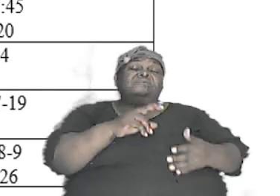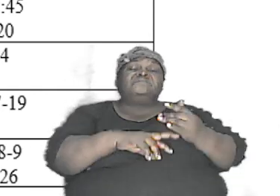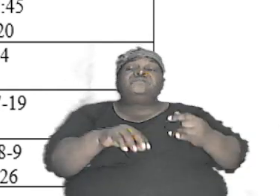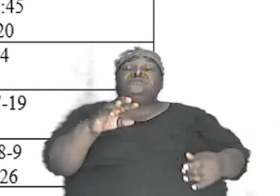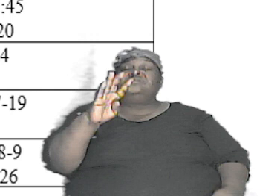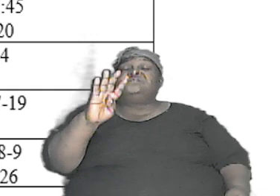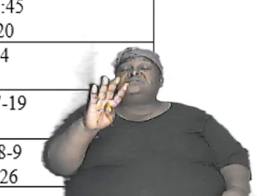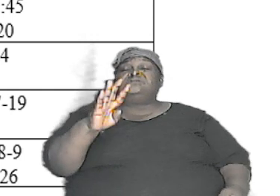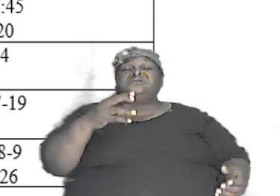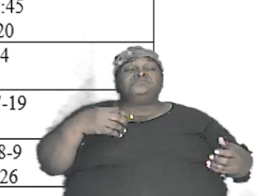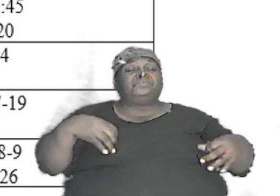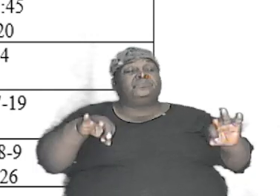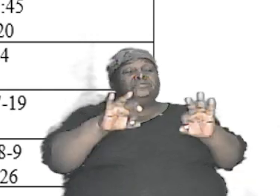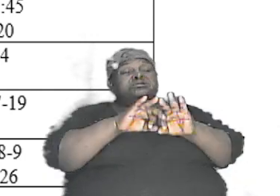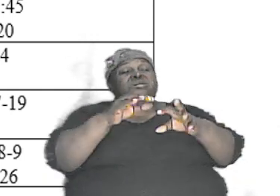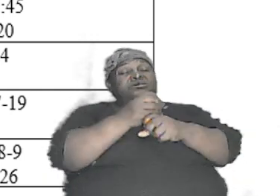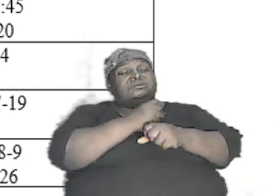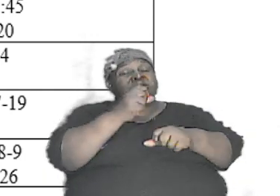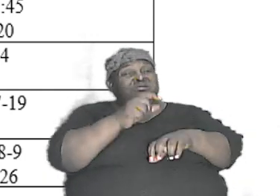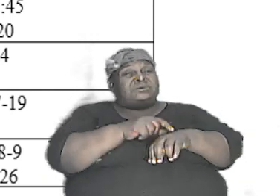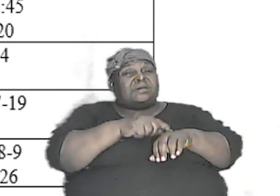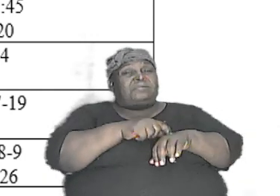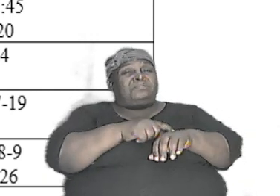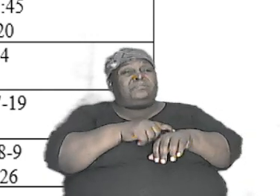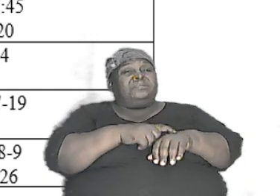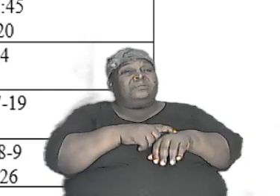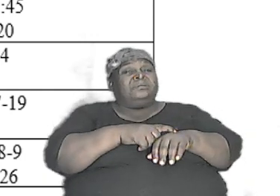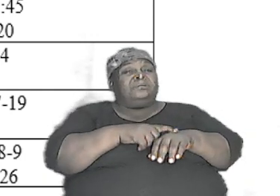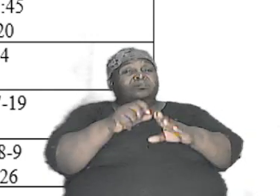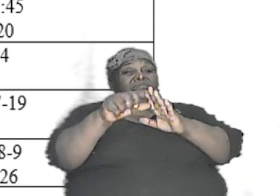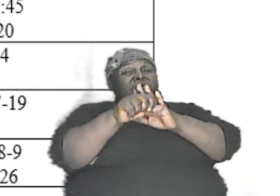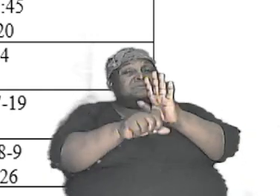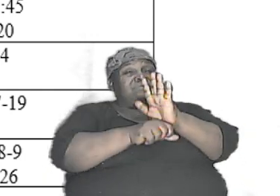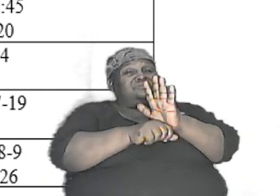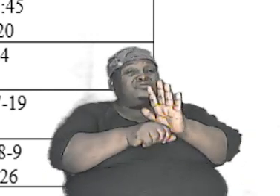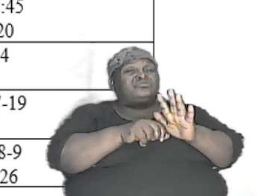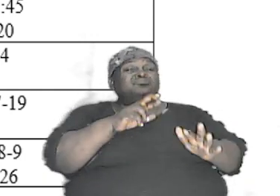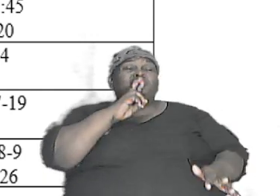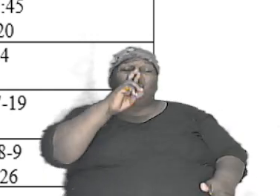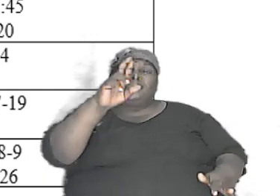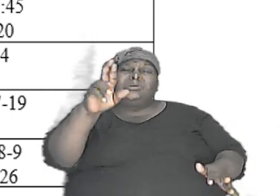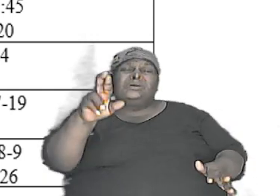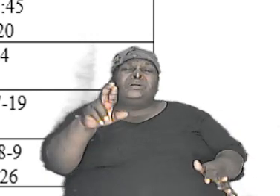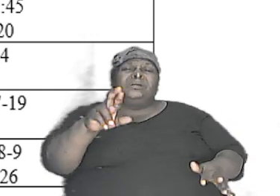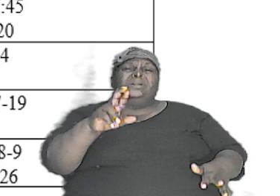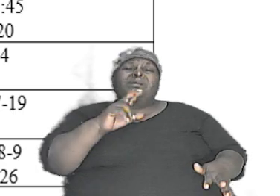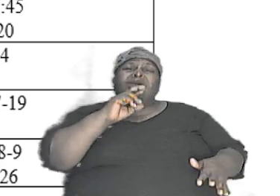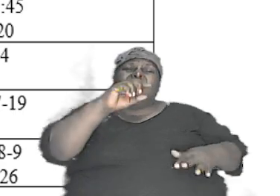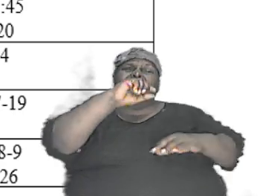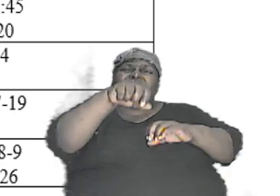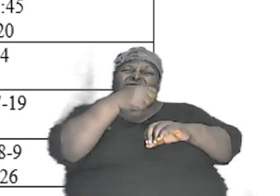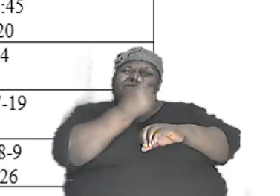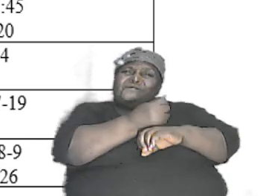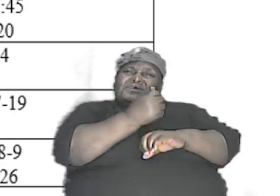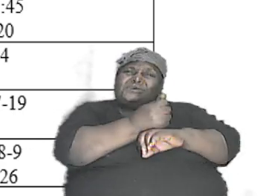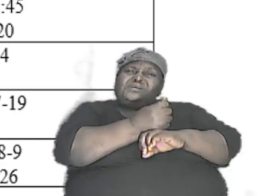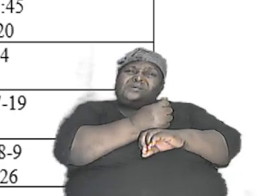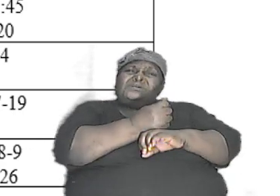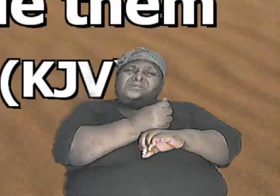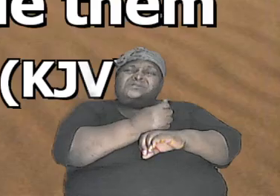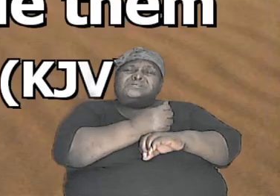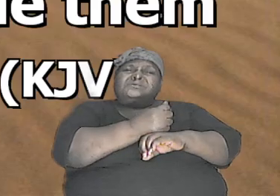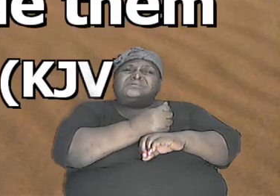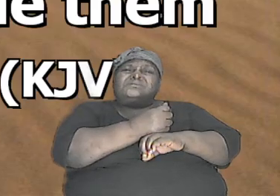it is important that we take the time and look at the scriptures because the scriptures really are the foundation and the fundamental of